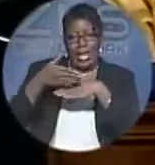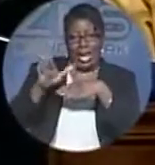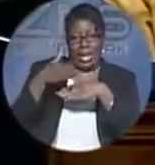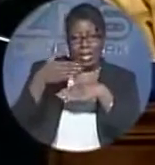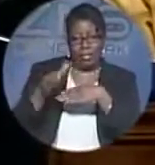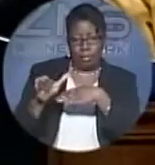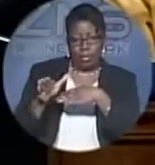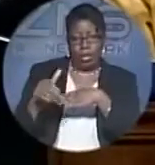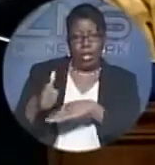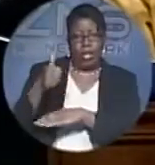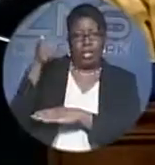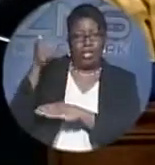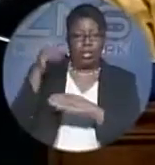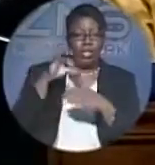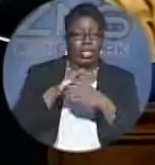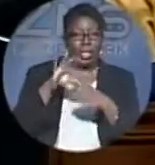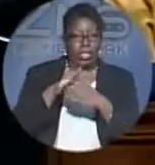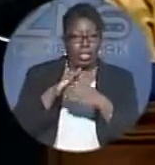elections.